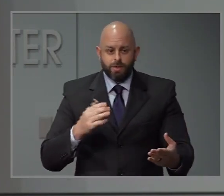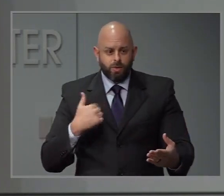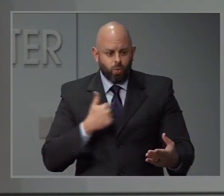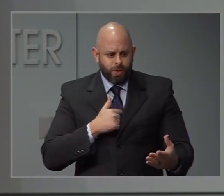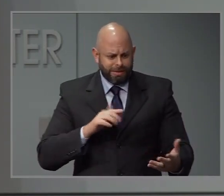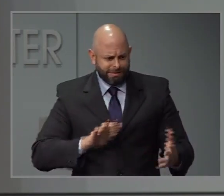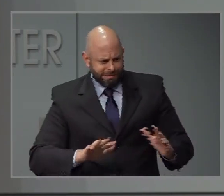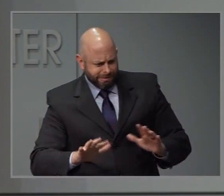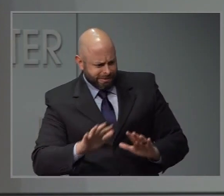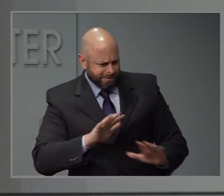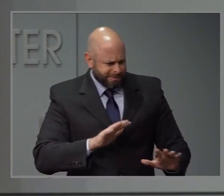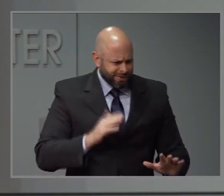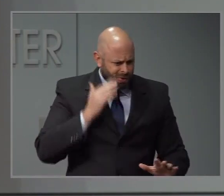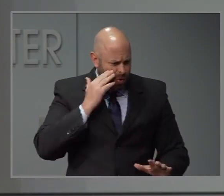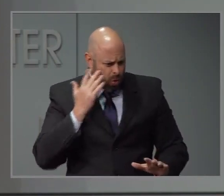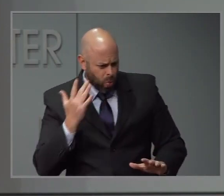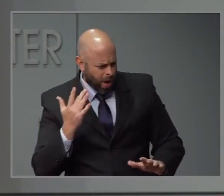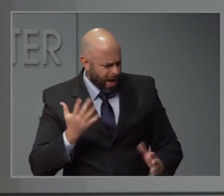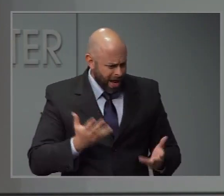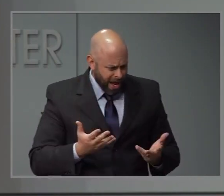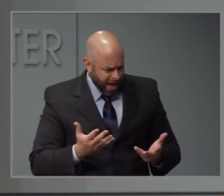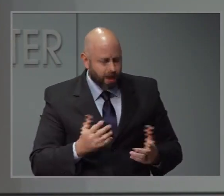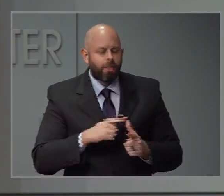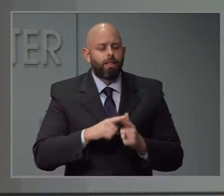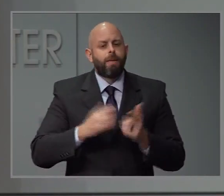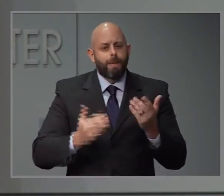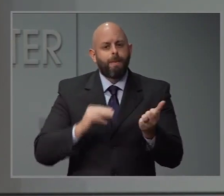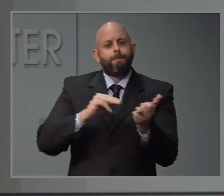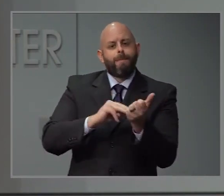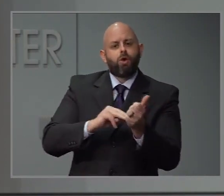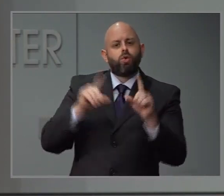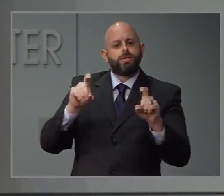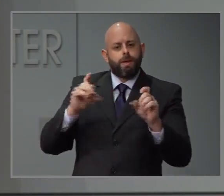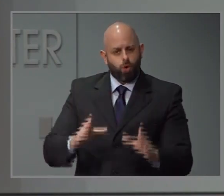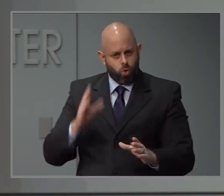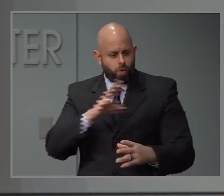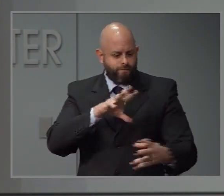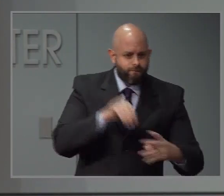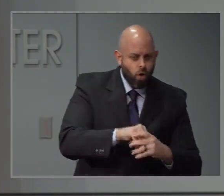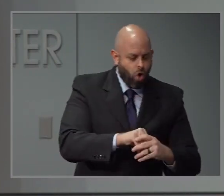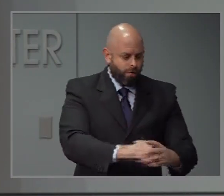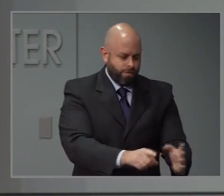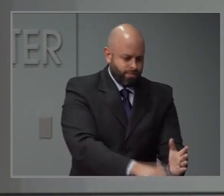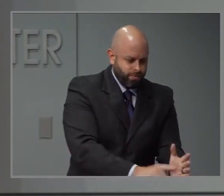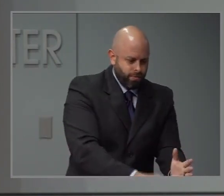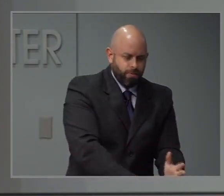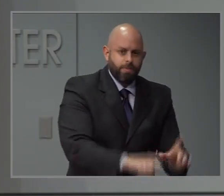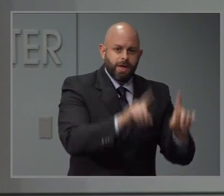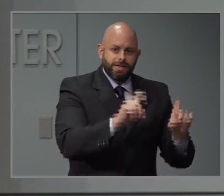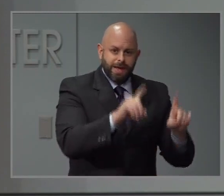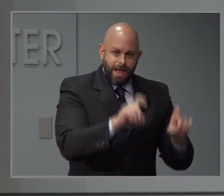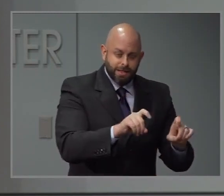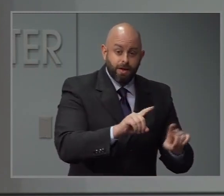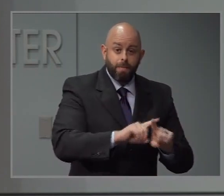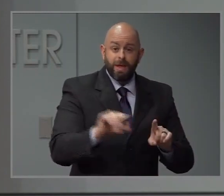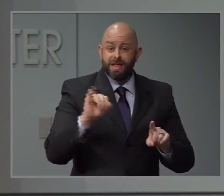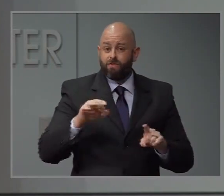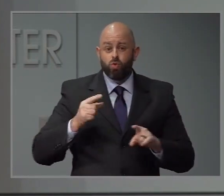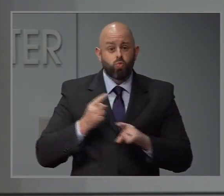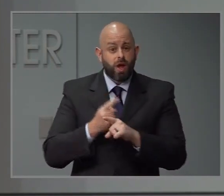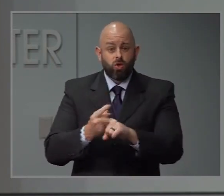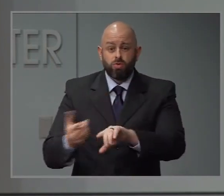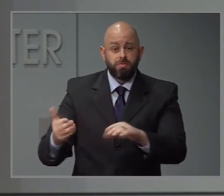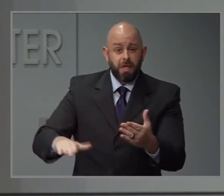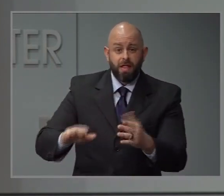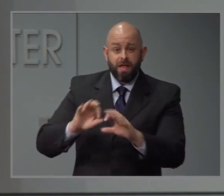to get involved. I know they will do testing as they see necessary, but I am not sure if a family wanted to request how that process works.